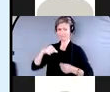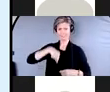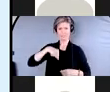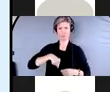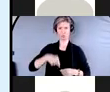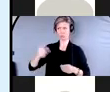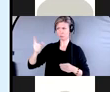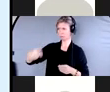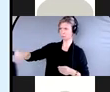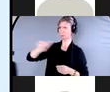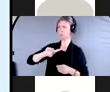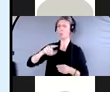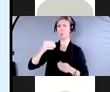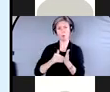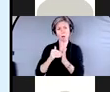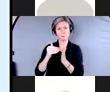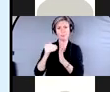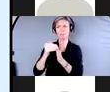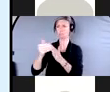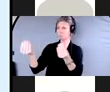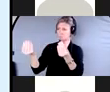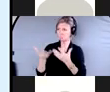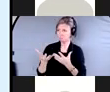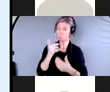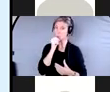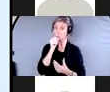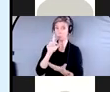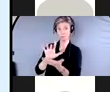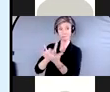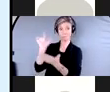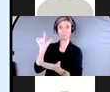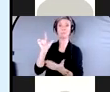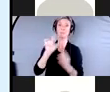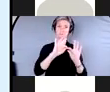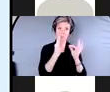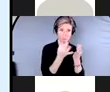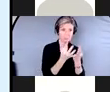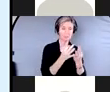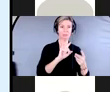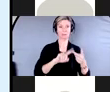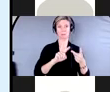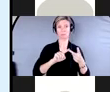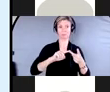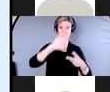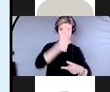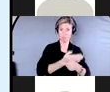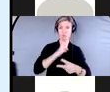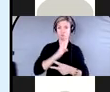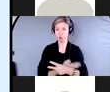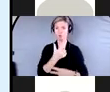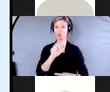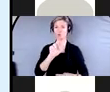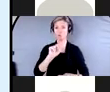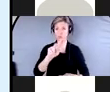a family or a person of a sibling, which there's a son, daughter, granddaughter, a